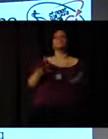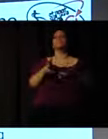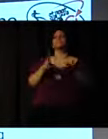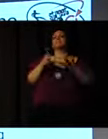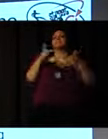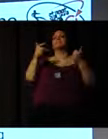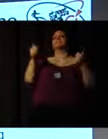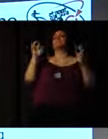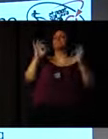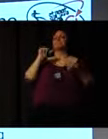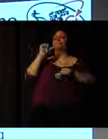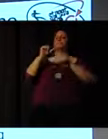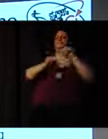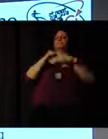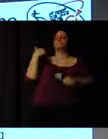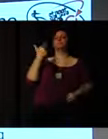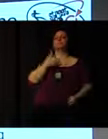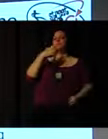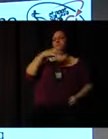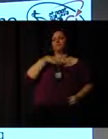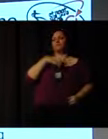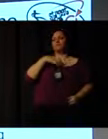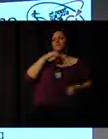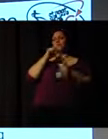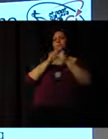much for your attention. Thank you.